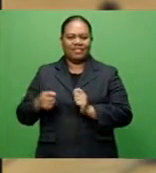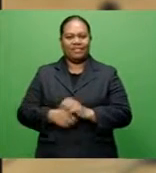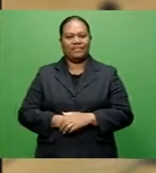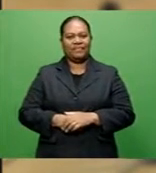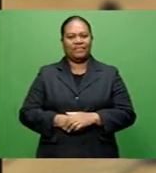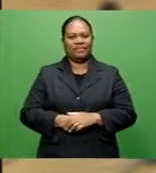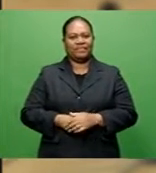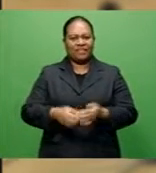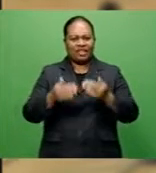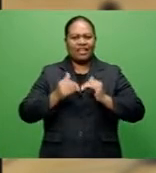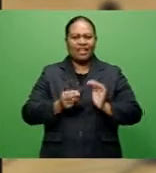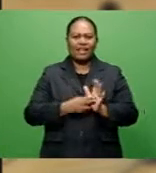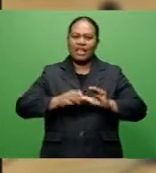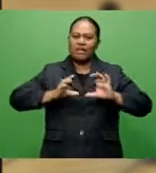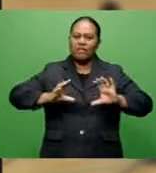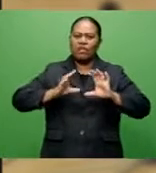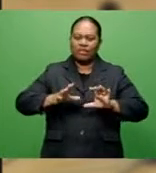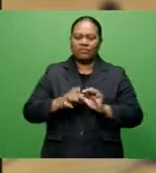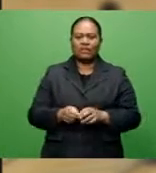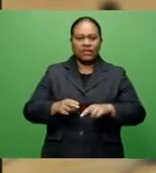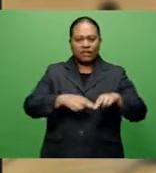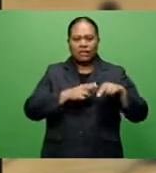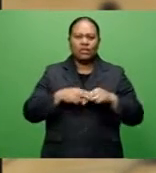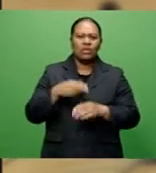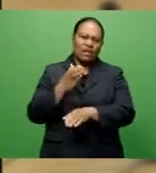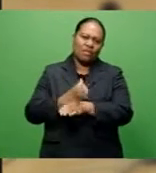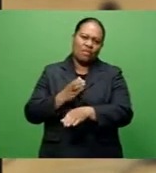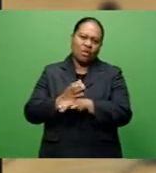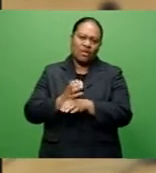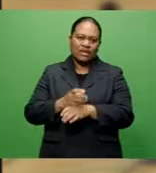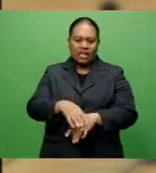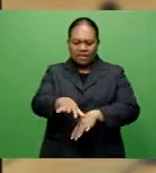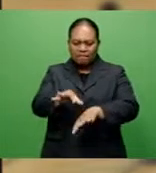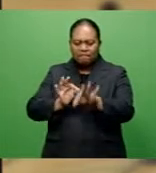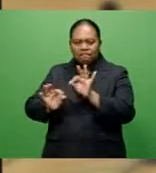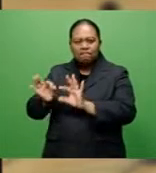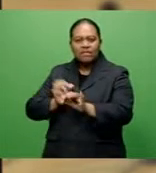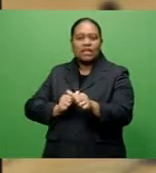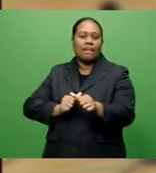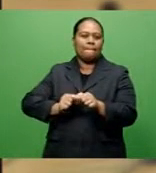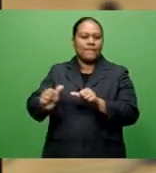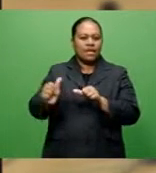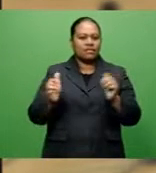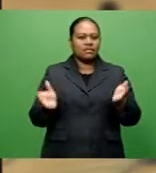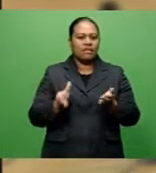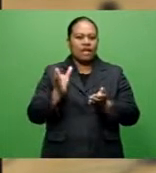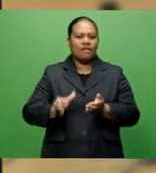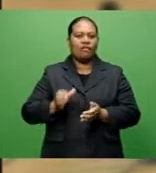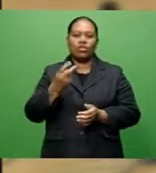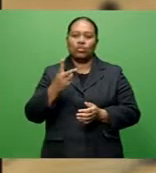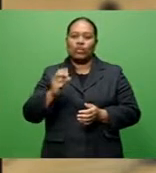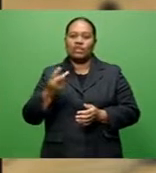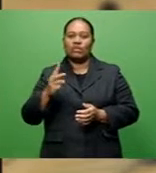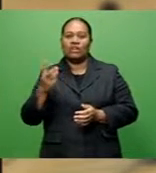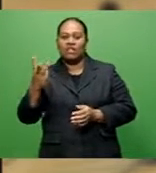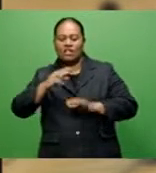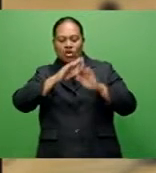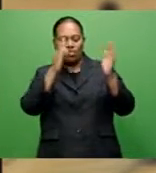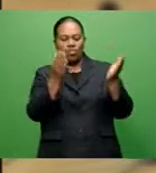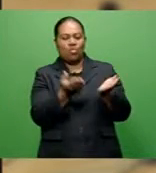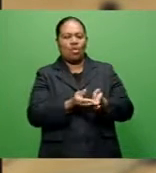Netball VG will employ a rigorous process to ensure they select the best players for the 2023 Netball World Cup.